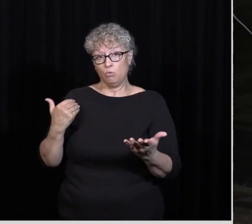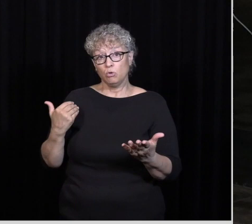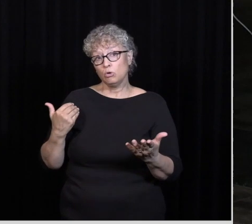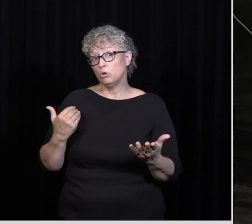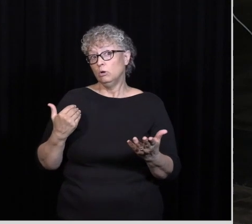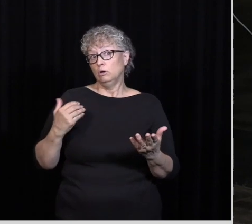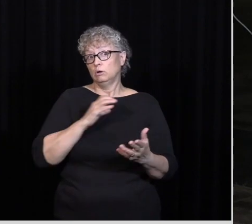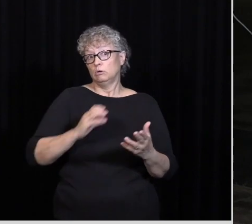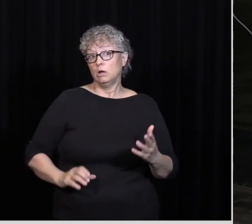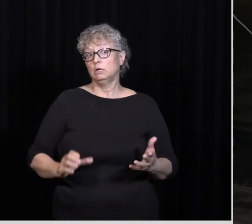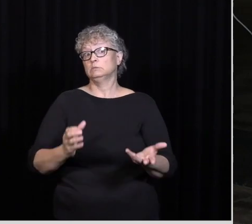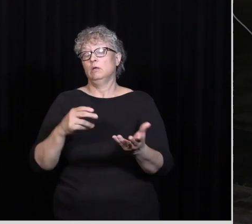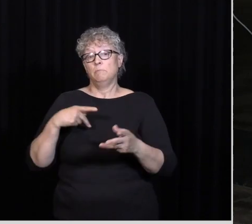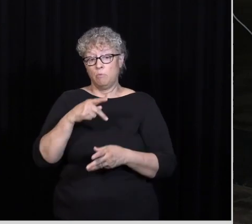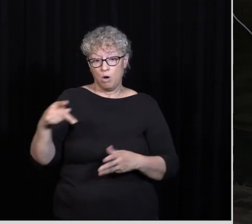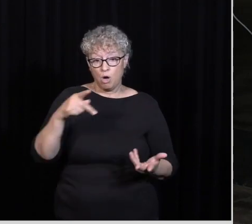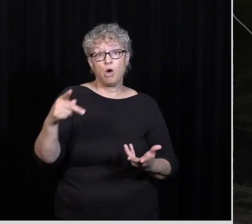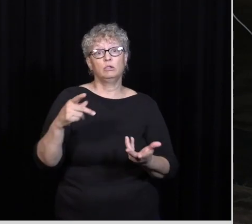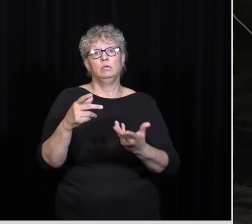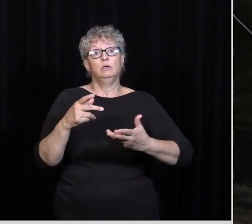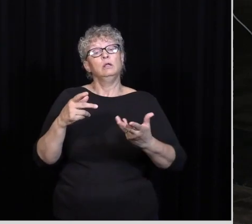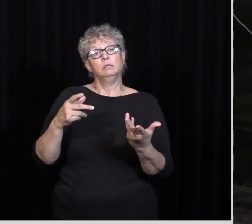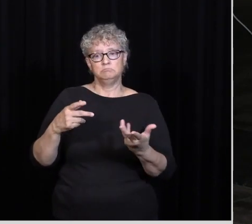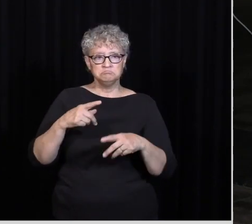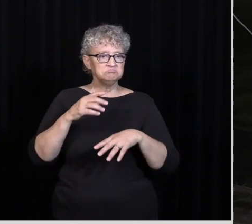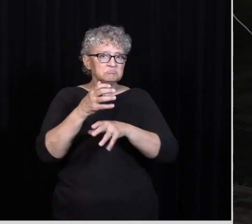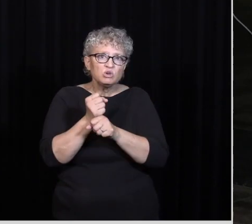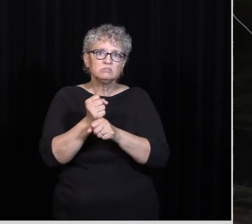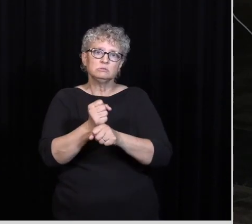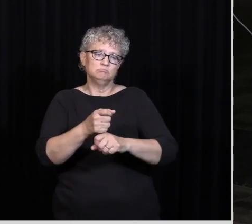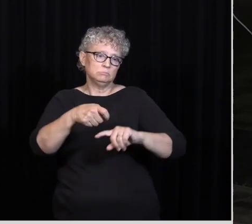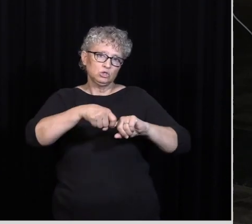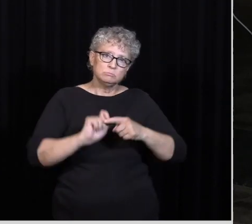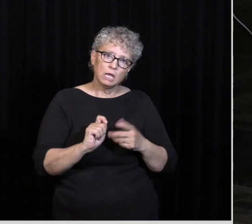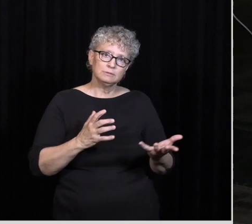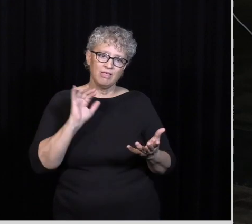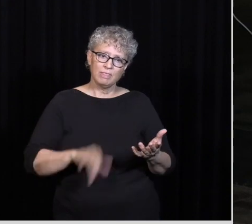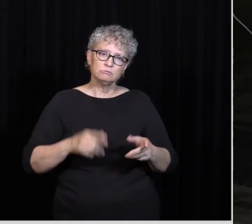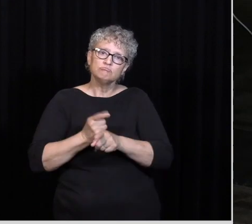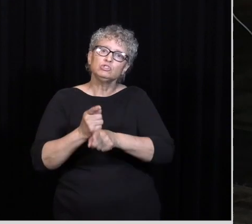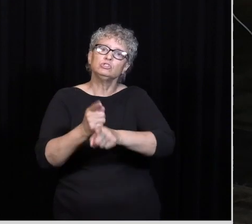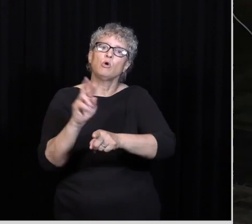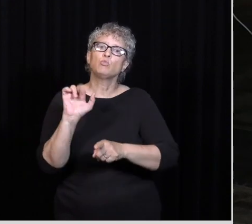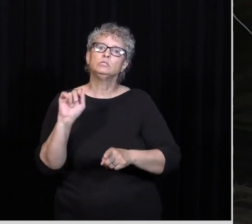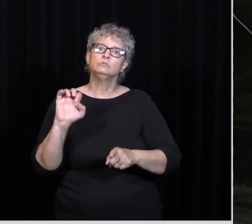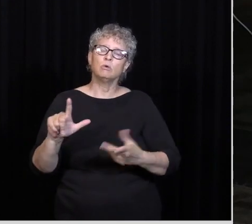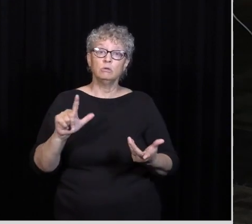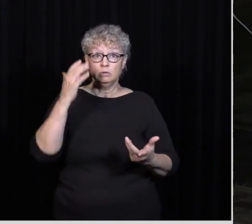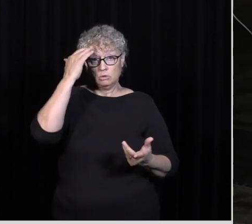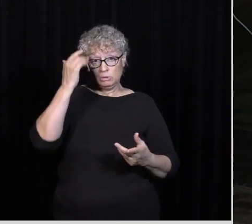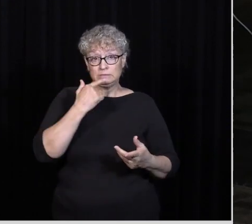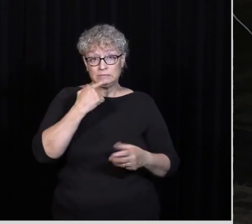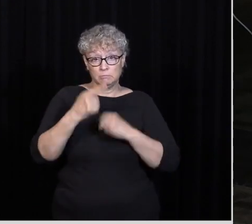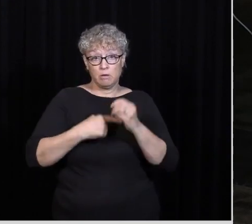these things Circumcision Rituals Right Like he was He was He was circumcised You know what What else it says about Paul He